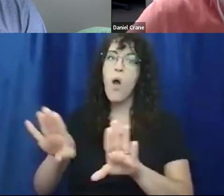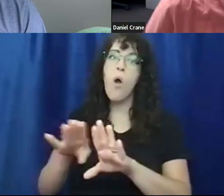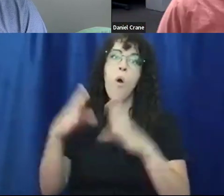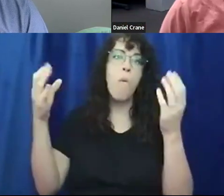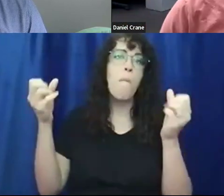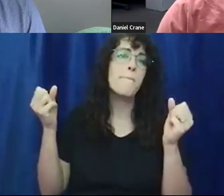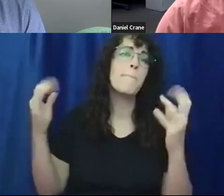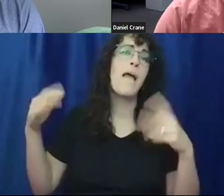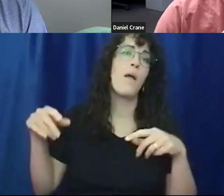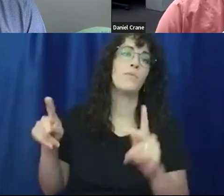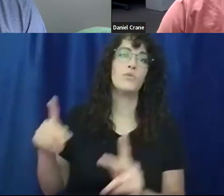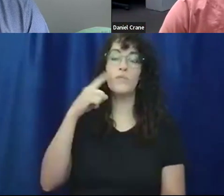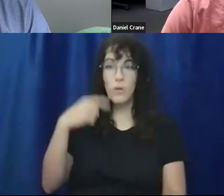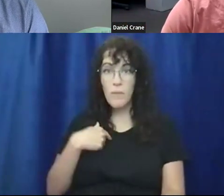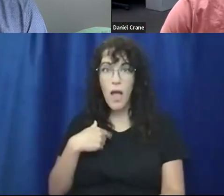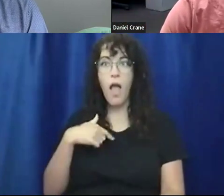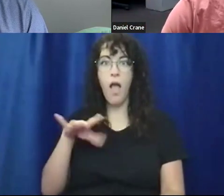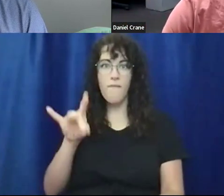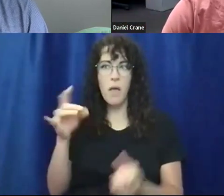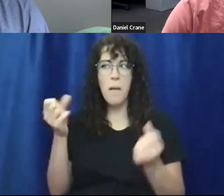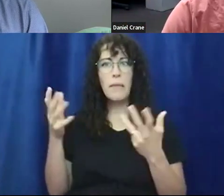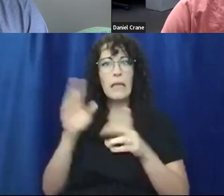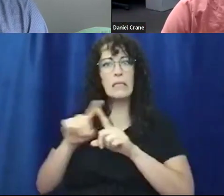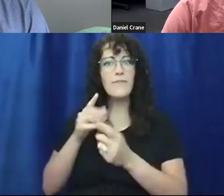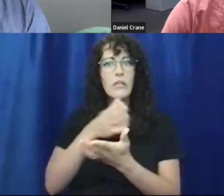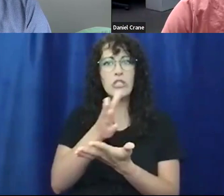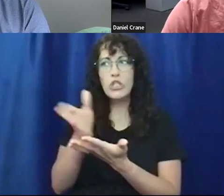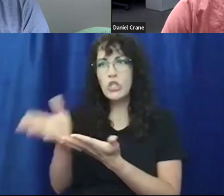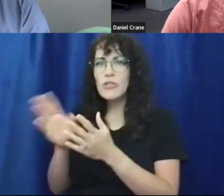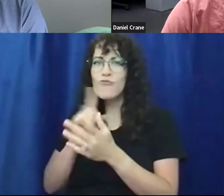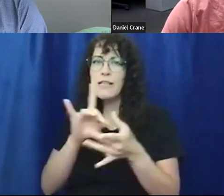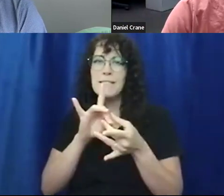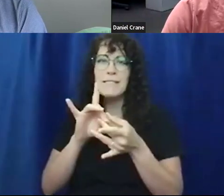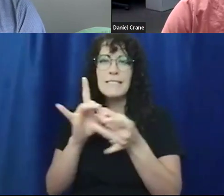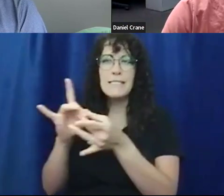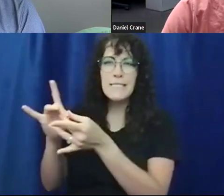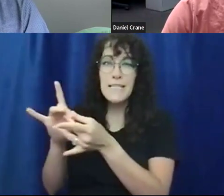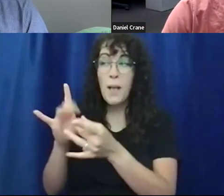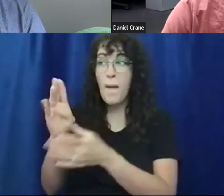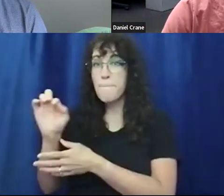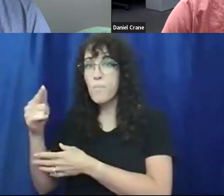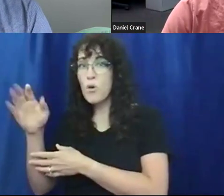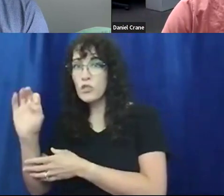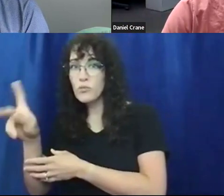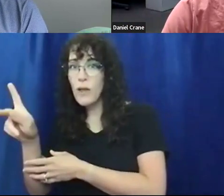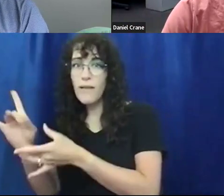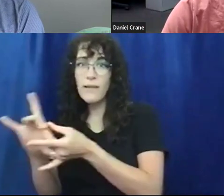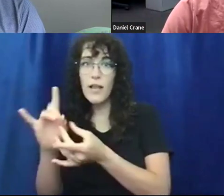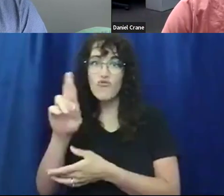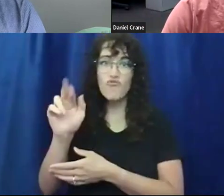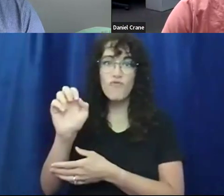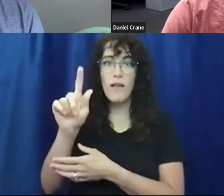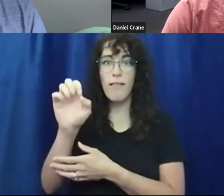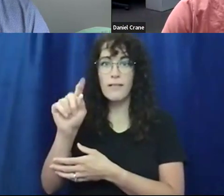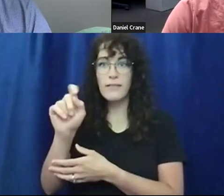me. Uh, I found out how a lot of different industries are kind of interconnected. So mortgage banking was, was connected to real estate and then real estate